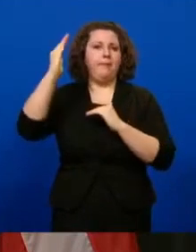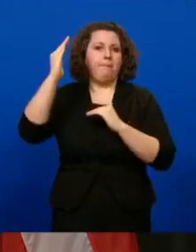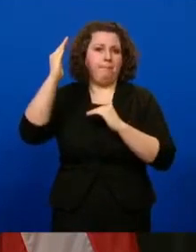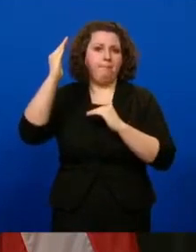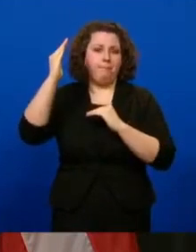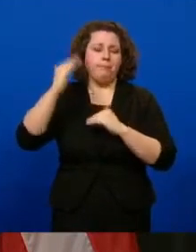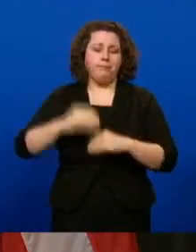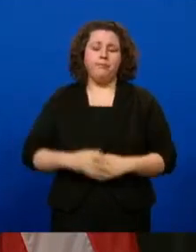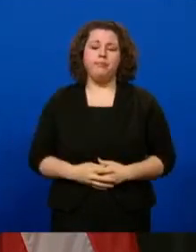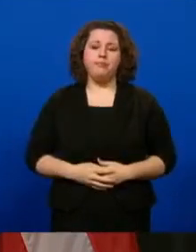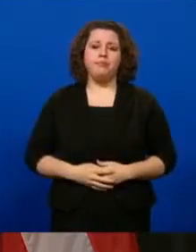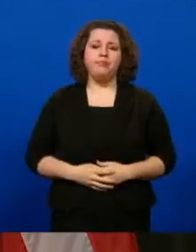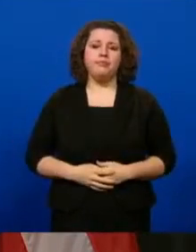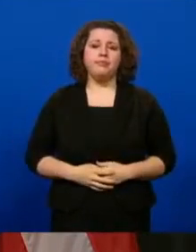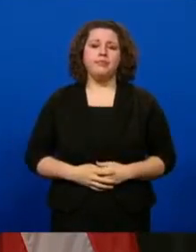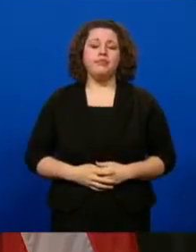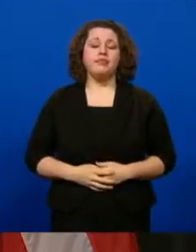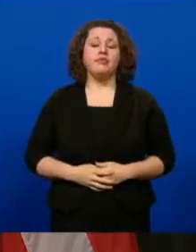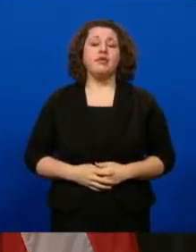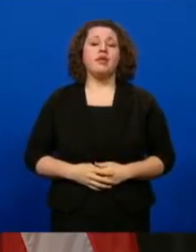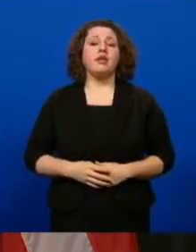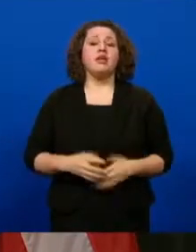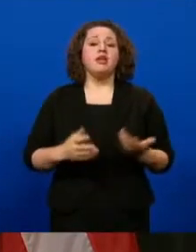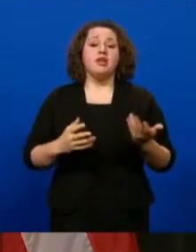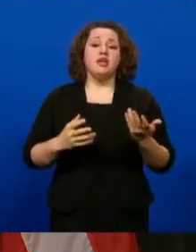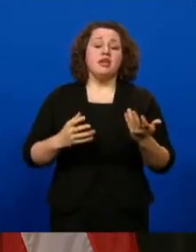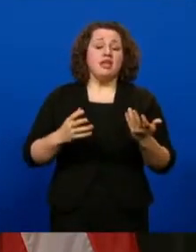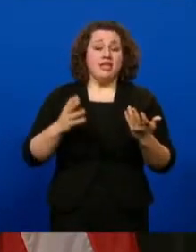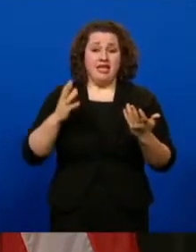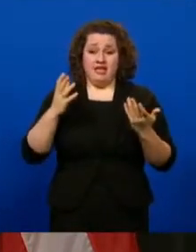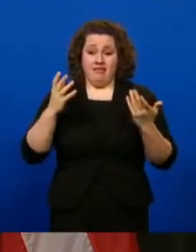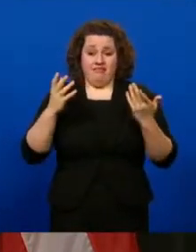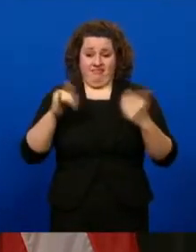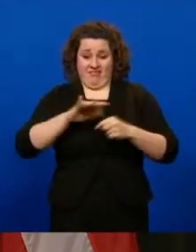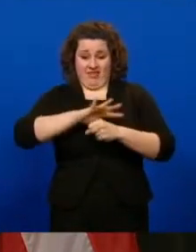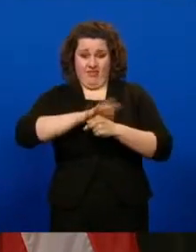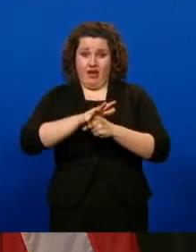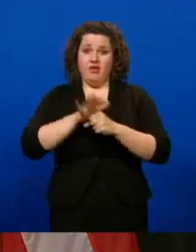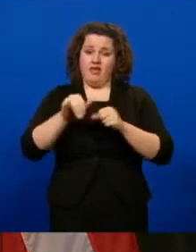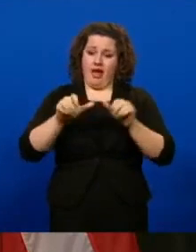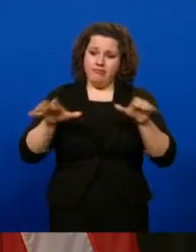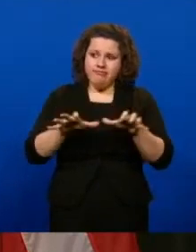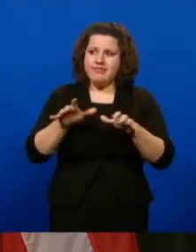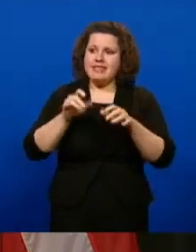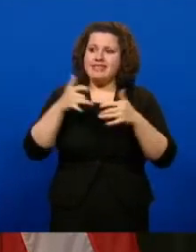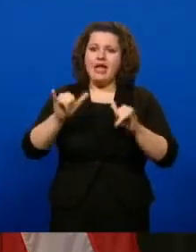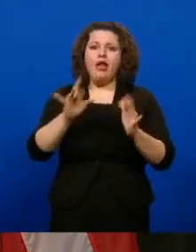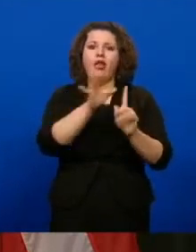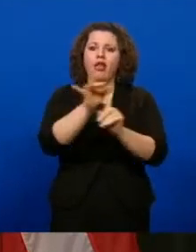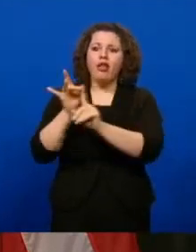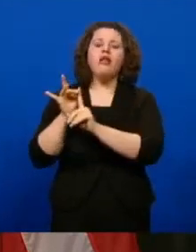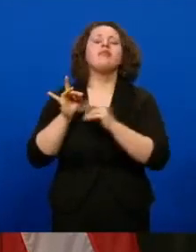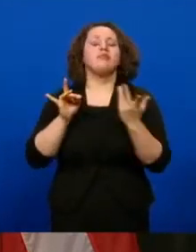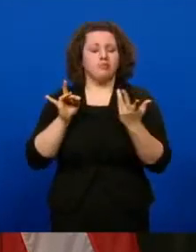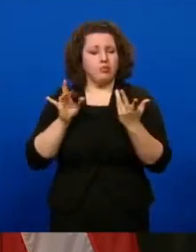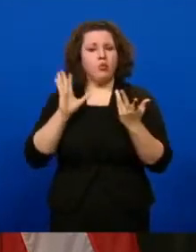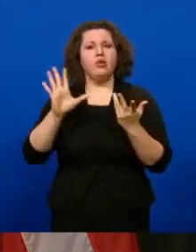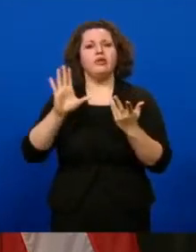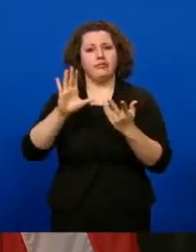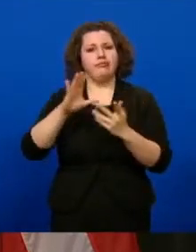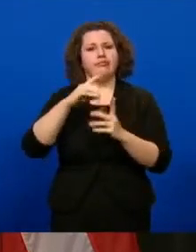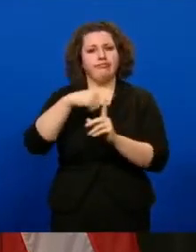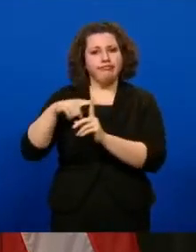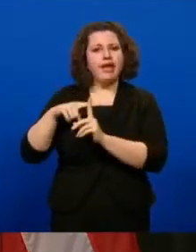to over 80. As long as the virus remains active in our communities, we'll continue to see our case numbers and our positivity